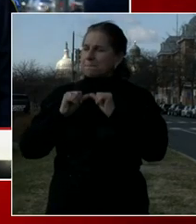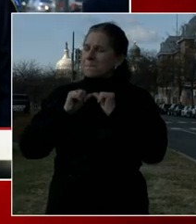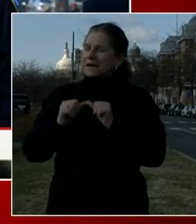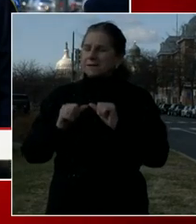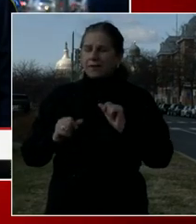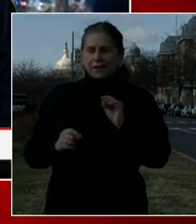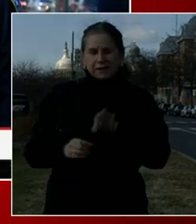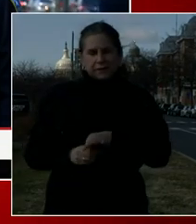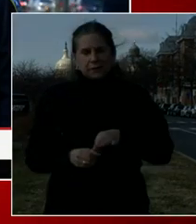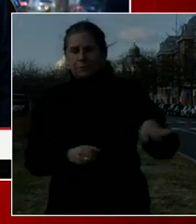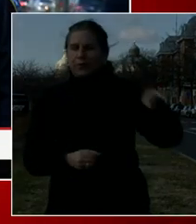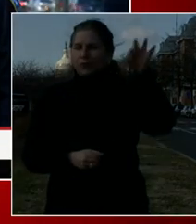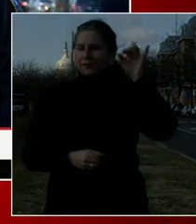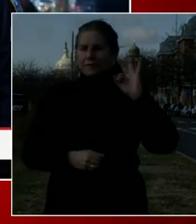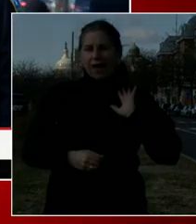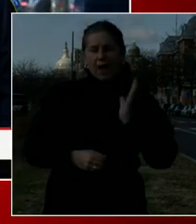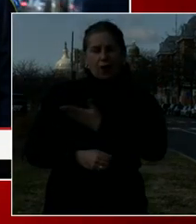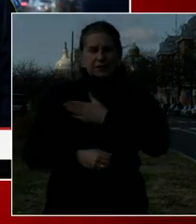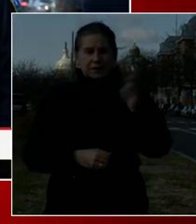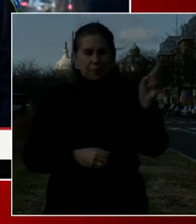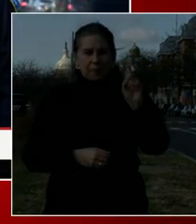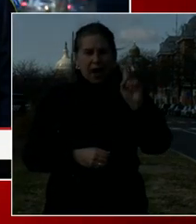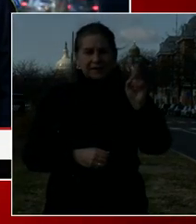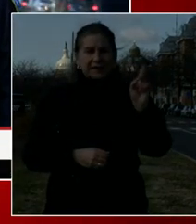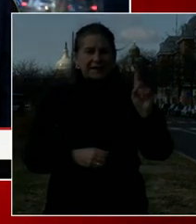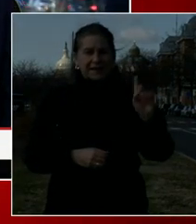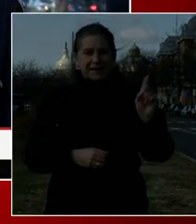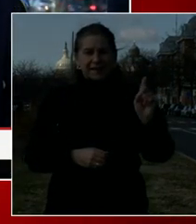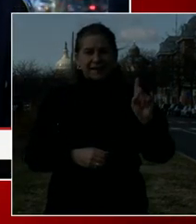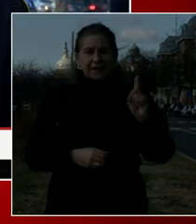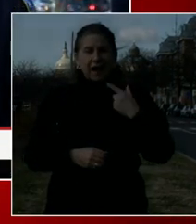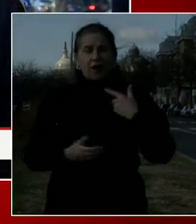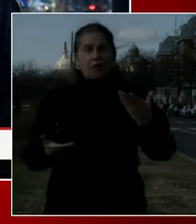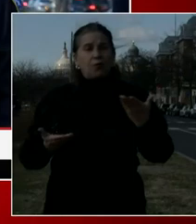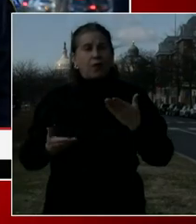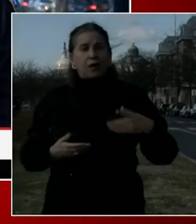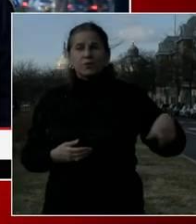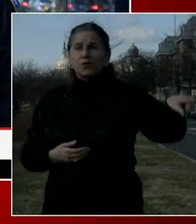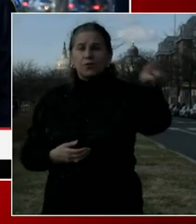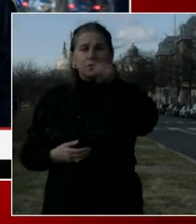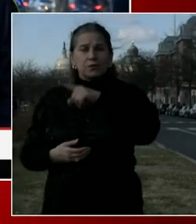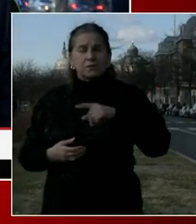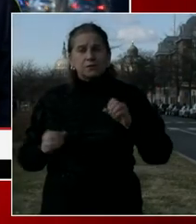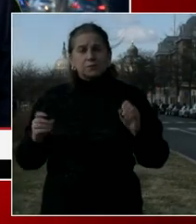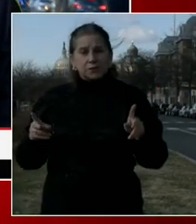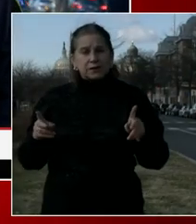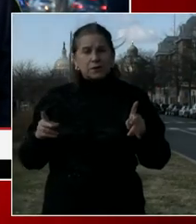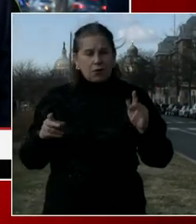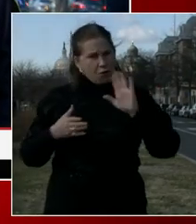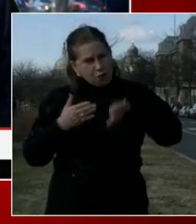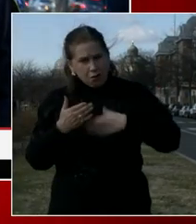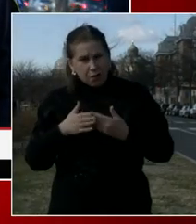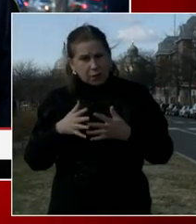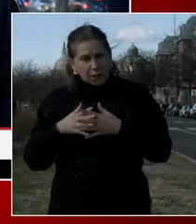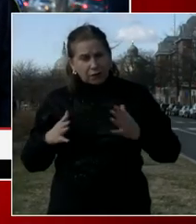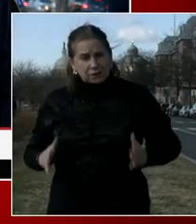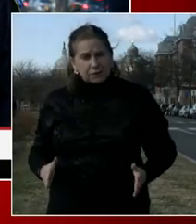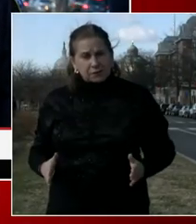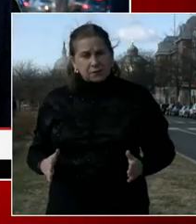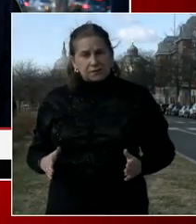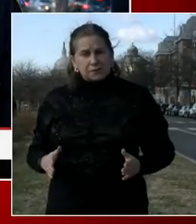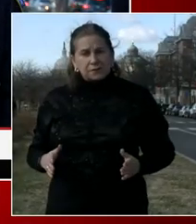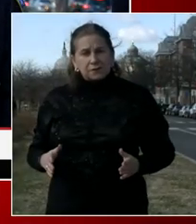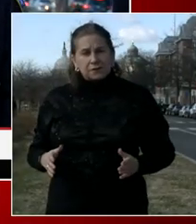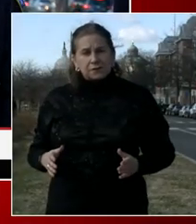of course, also welcome the opportunity to show our fellow Americans the 63 square miles that lie outside